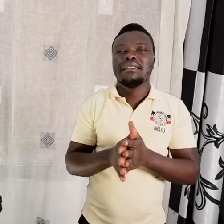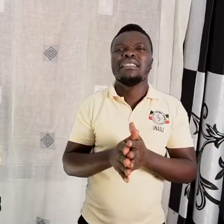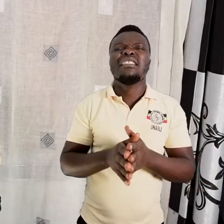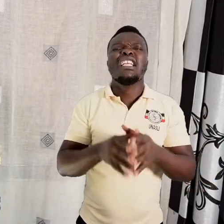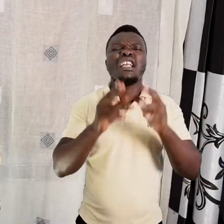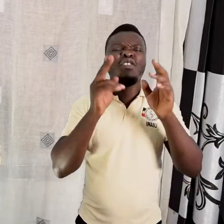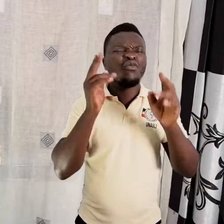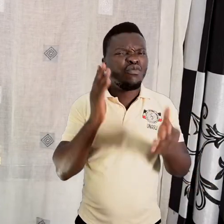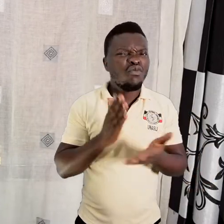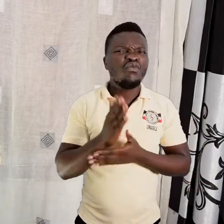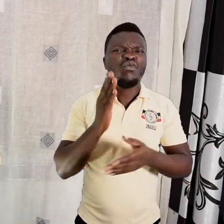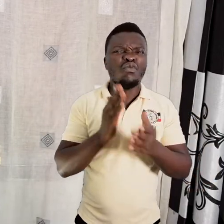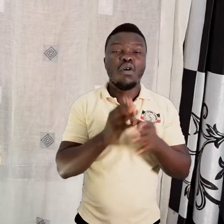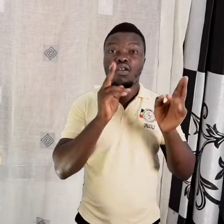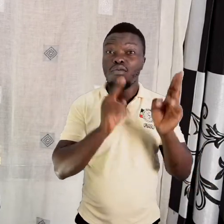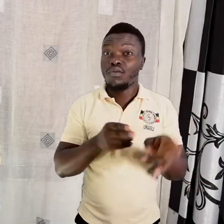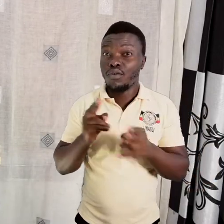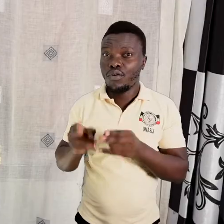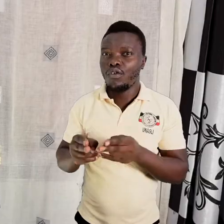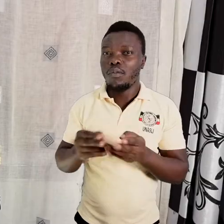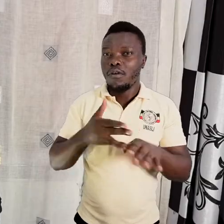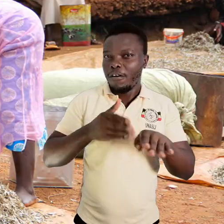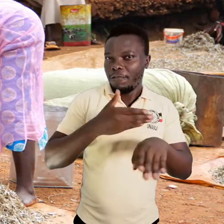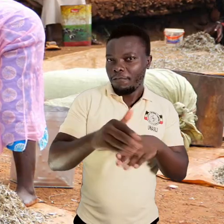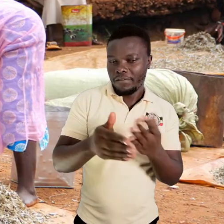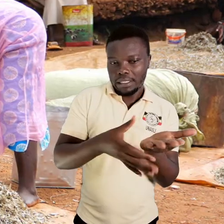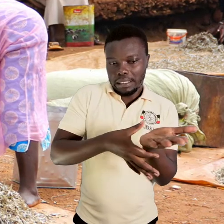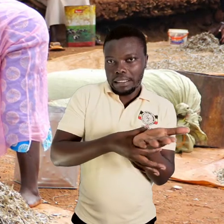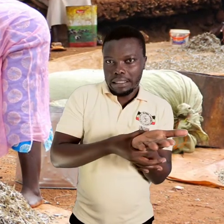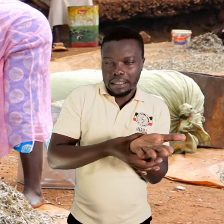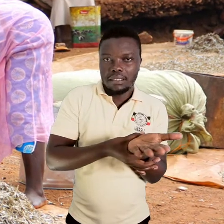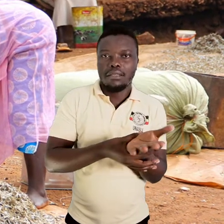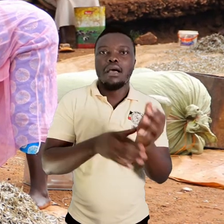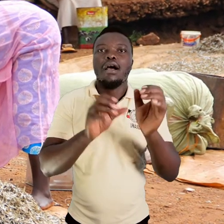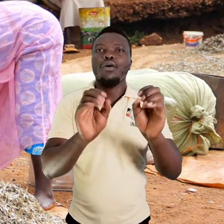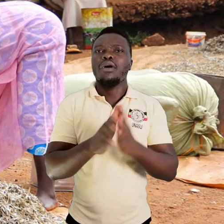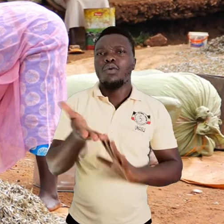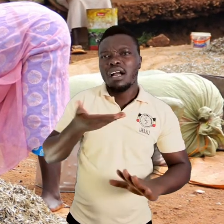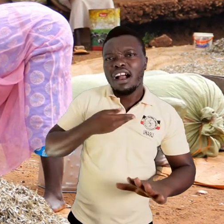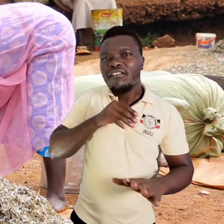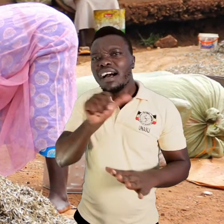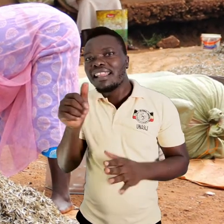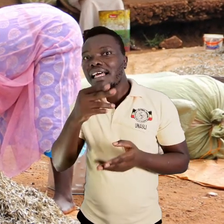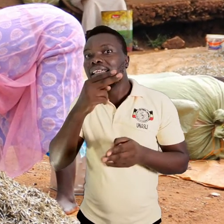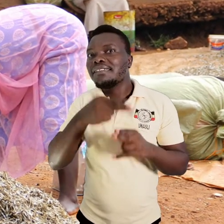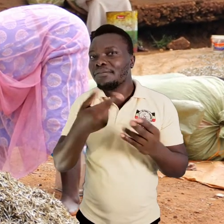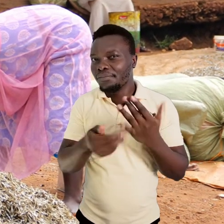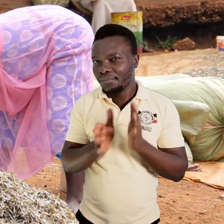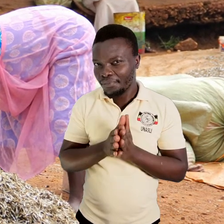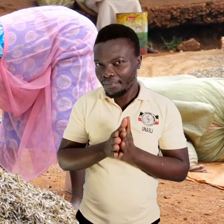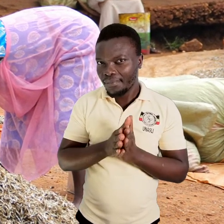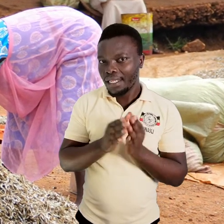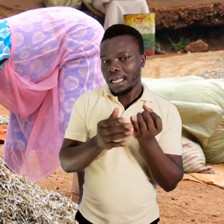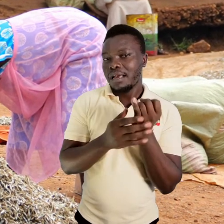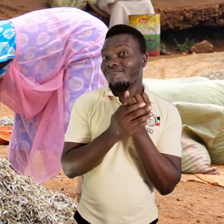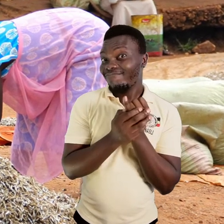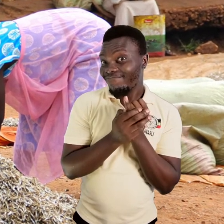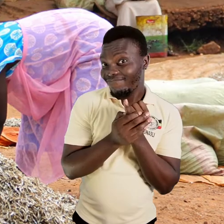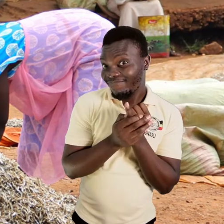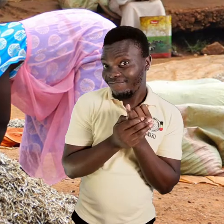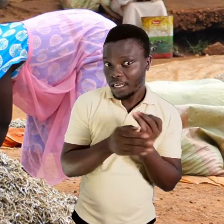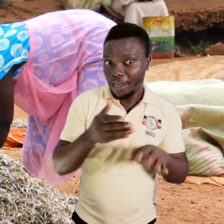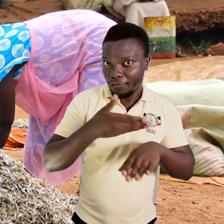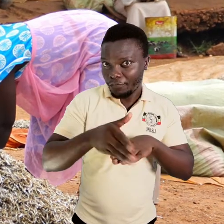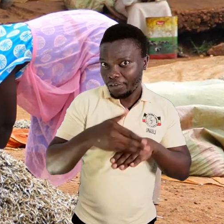common type that they sell. We also have silver fish. That is the one that I say the ladies